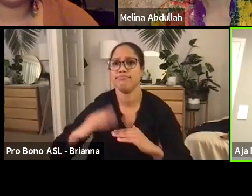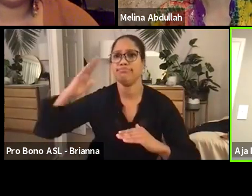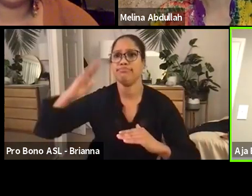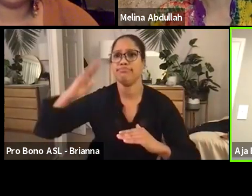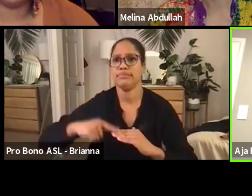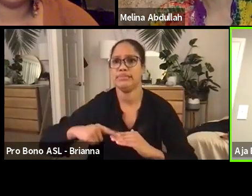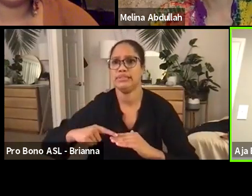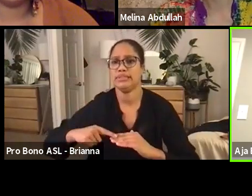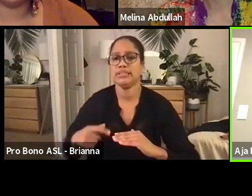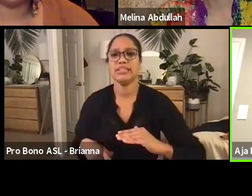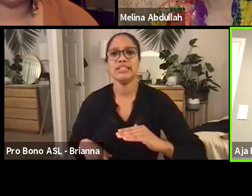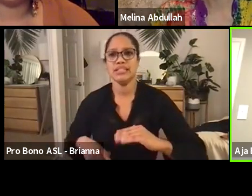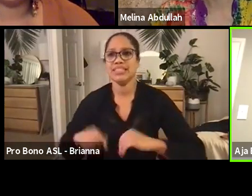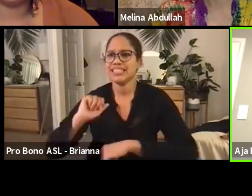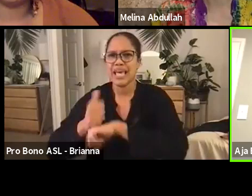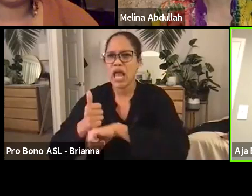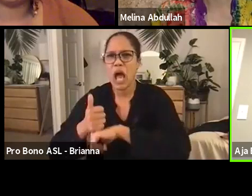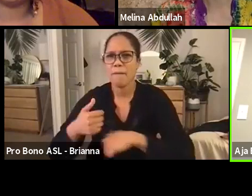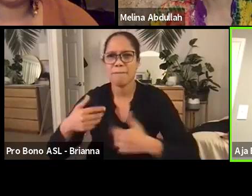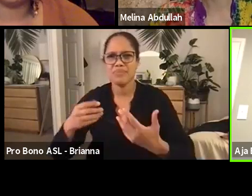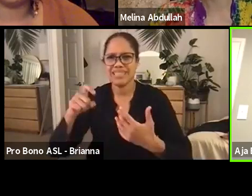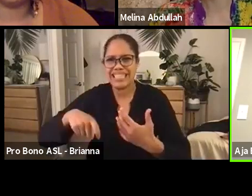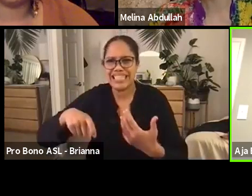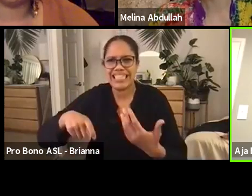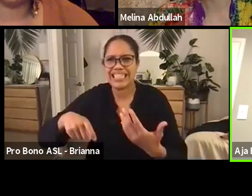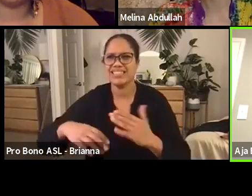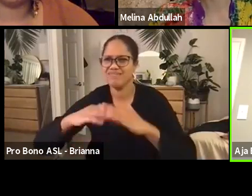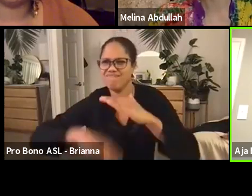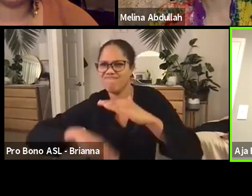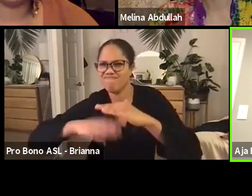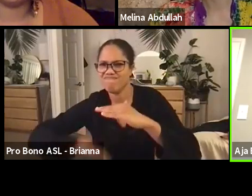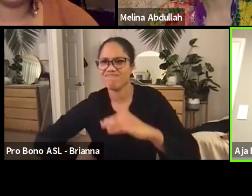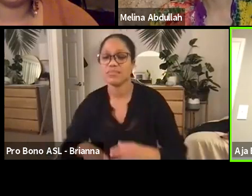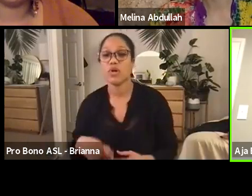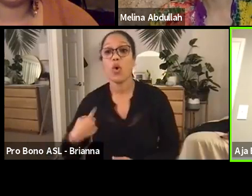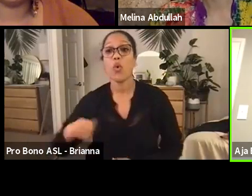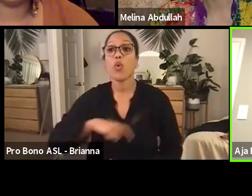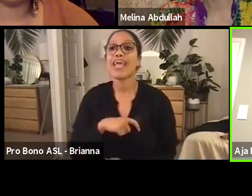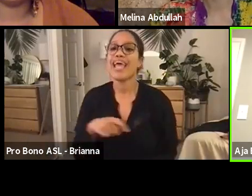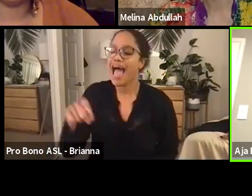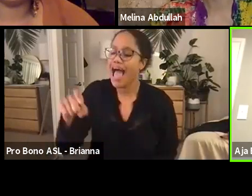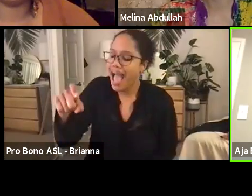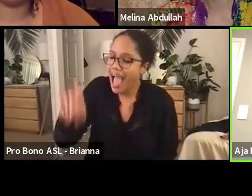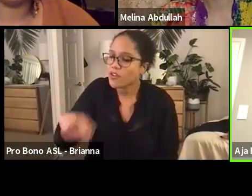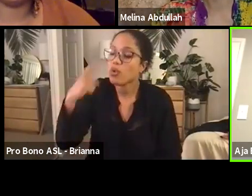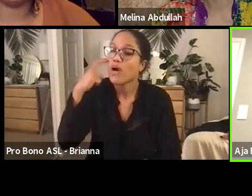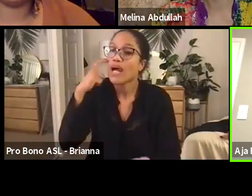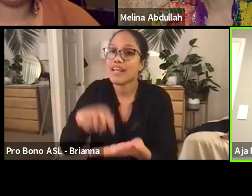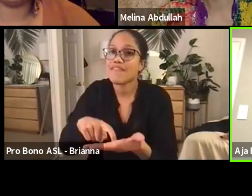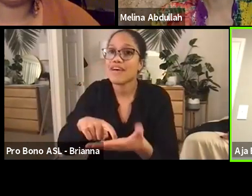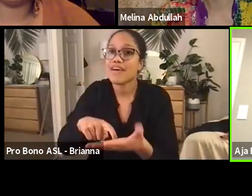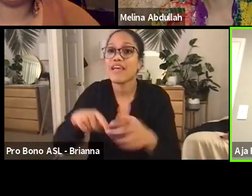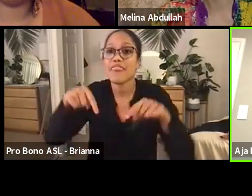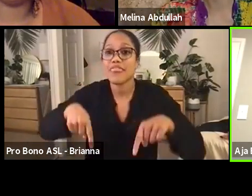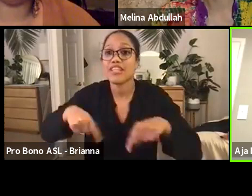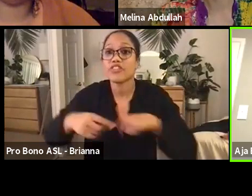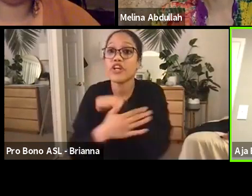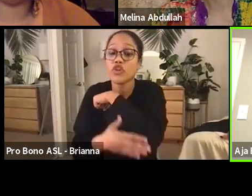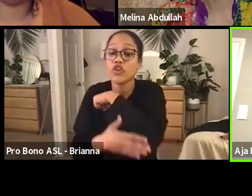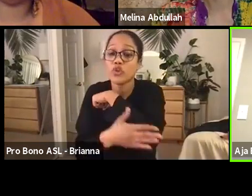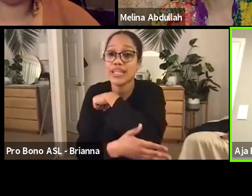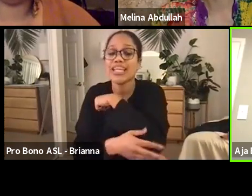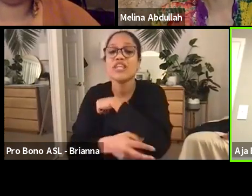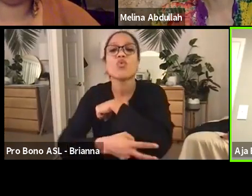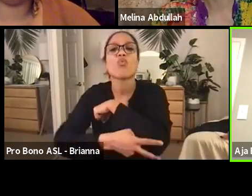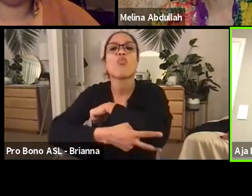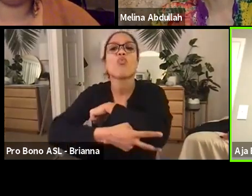as human beings, because we, we have to, we have to number one, identify that this nation is being robbed and it there's,